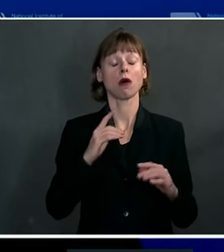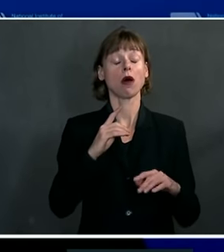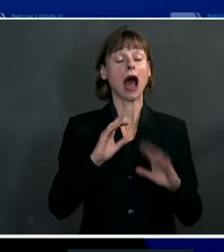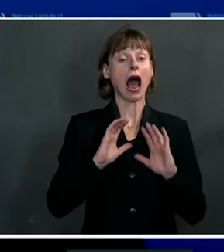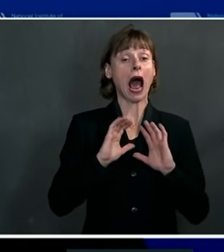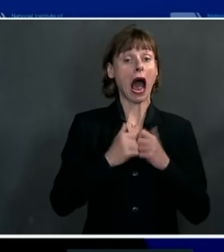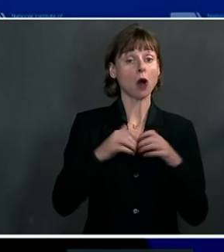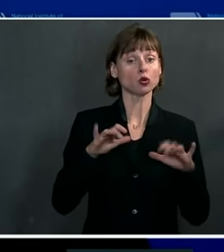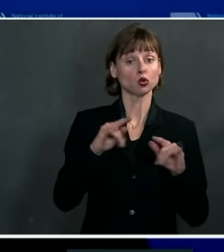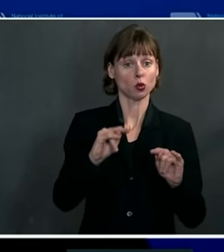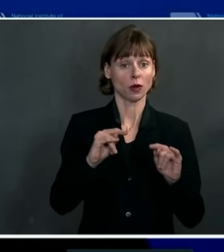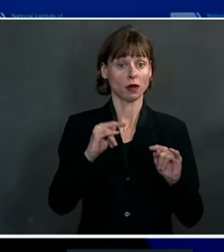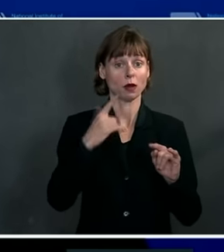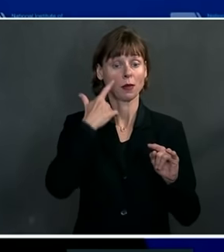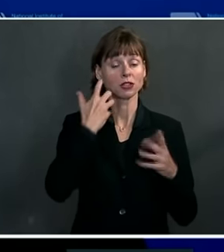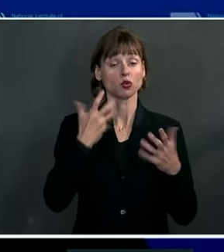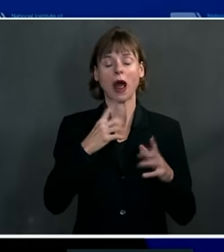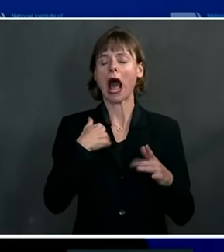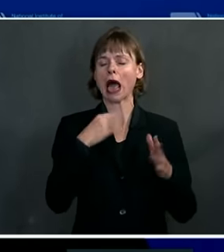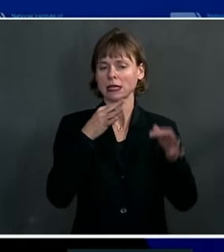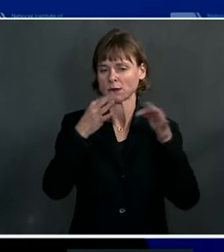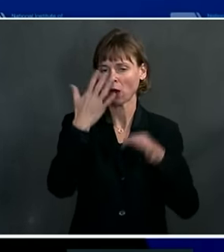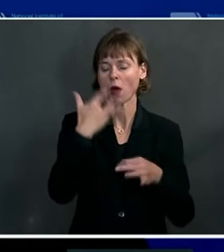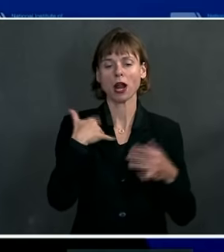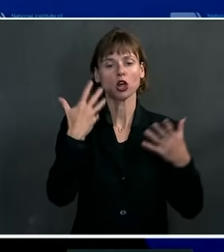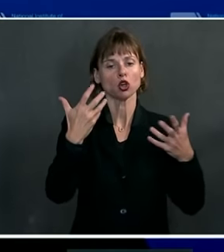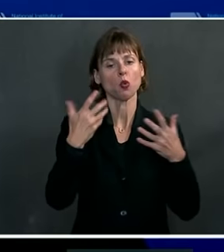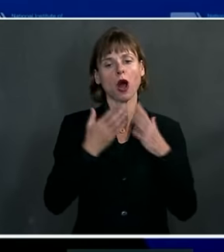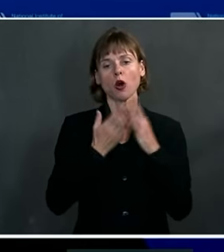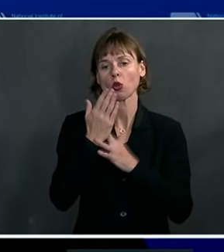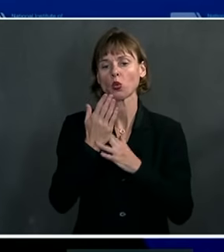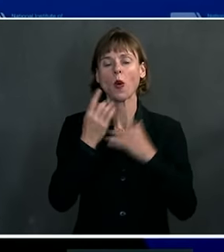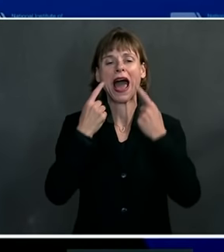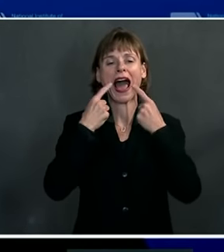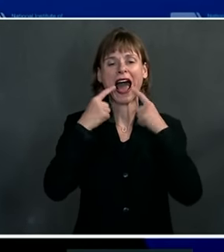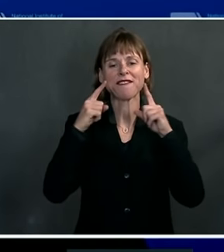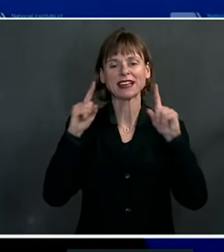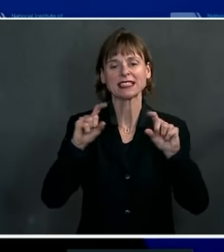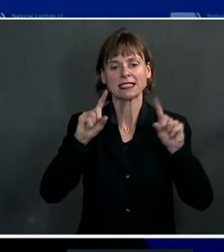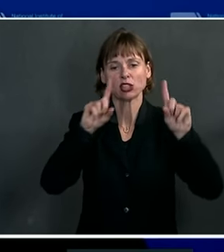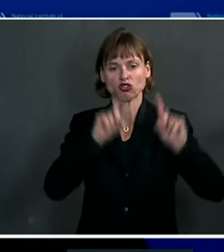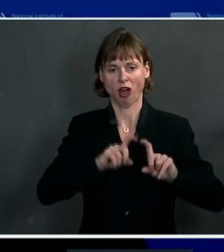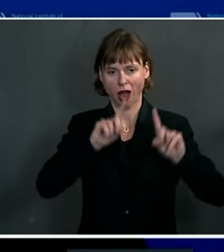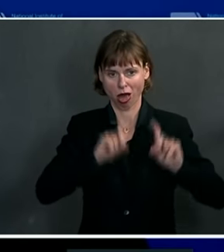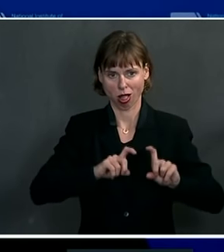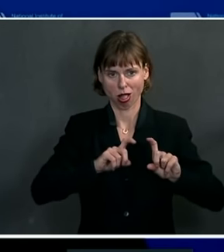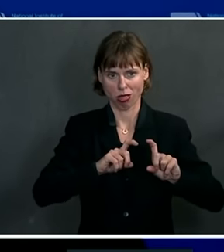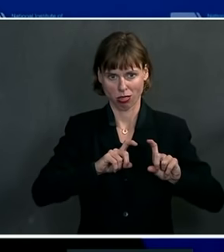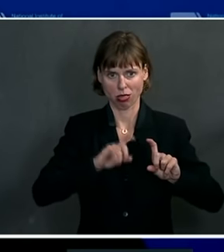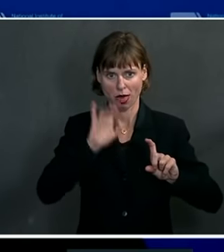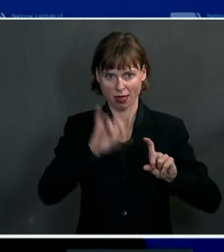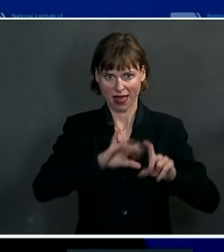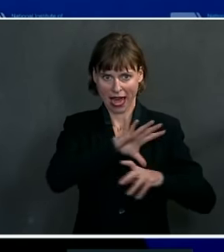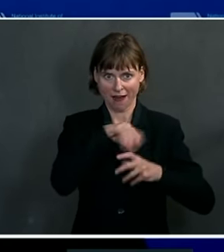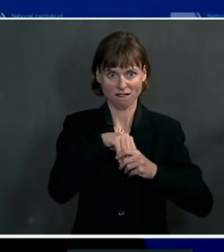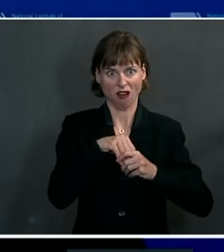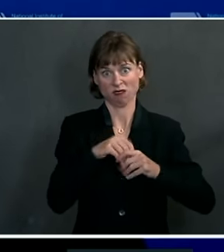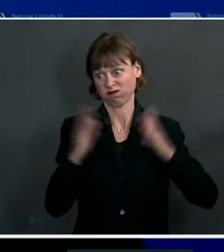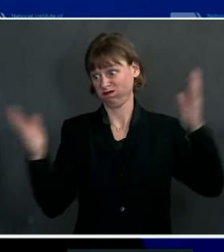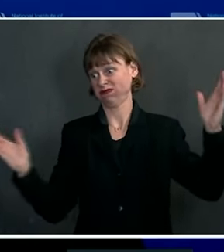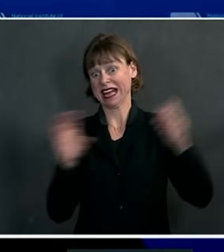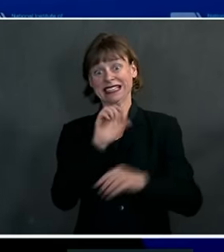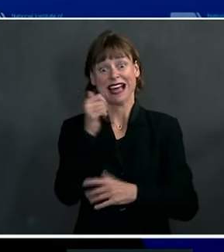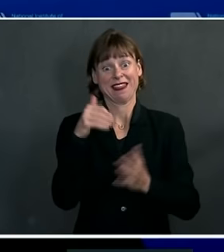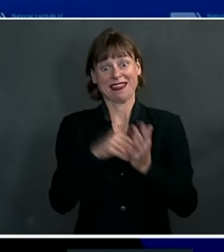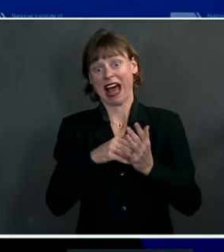explain why in a moment, to go through an efficacy trial where you're involving tens of thousands